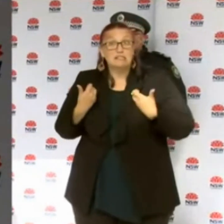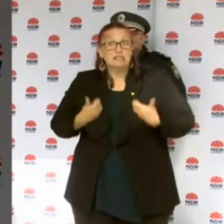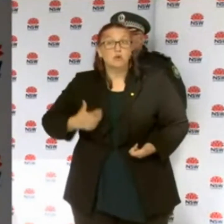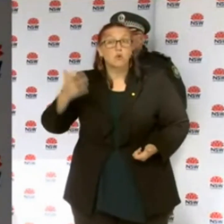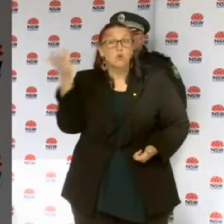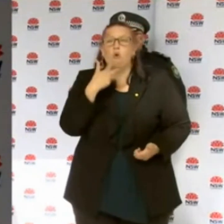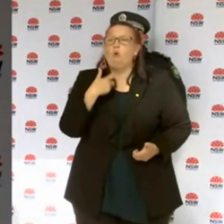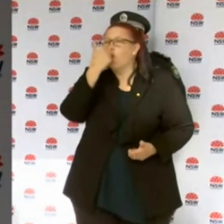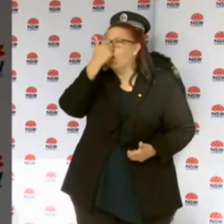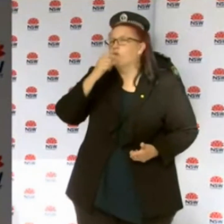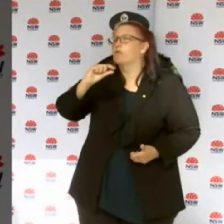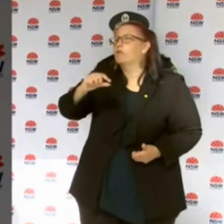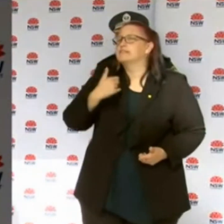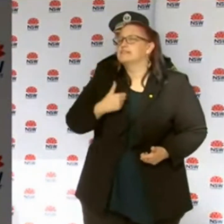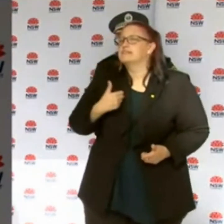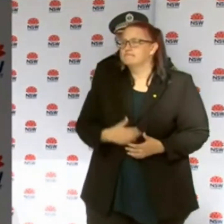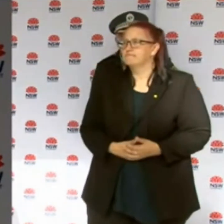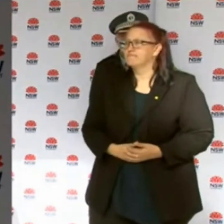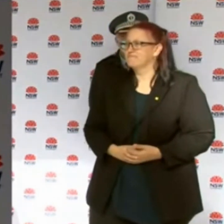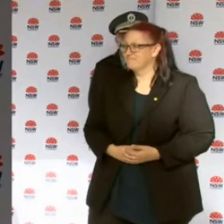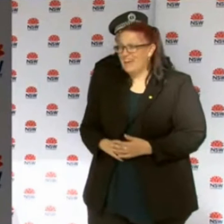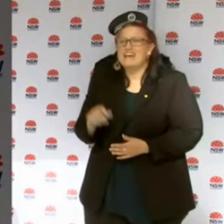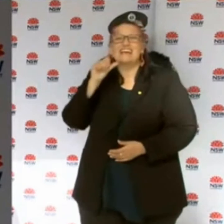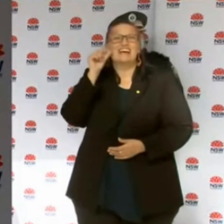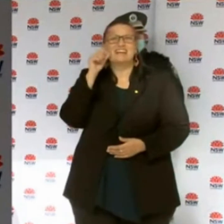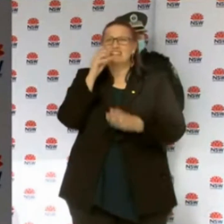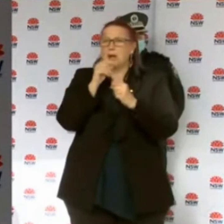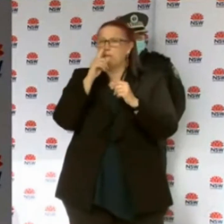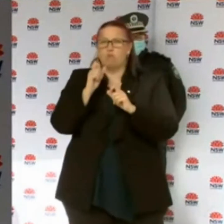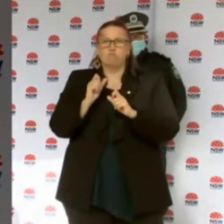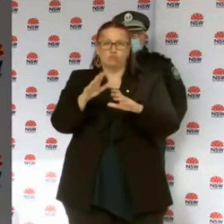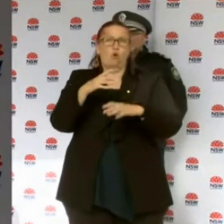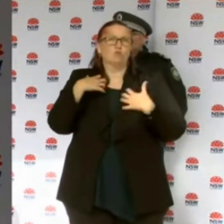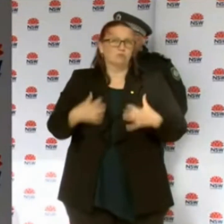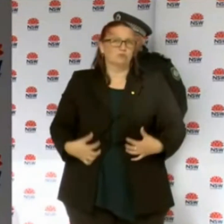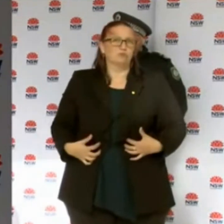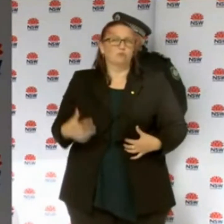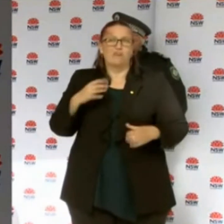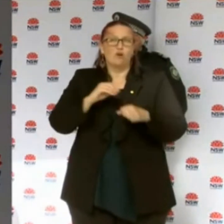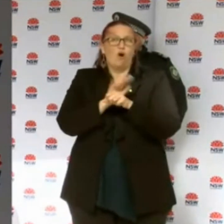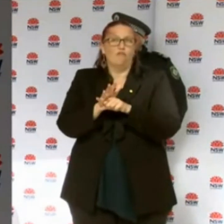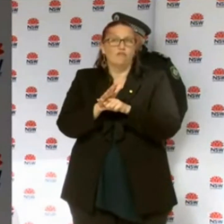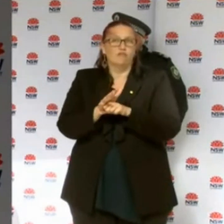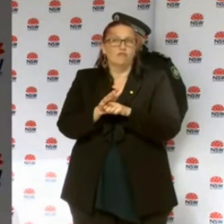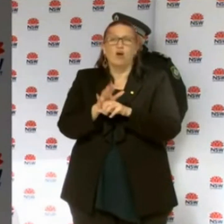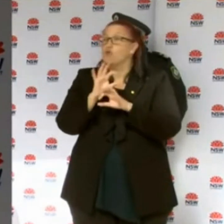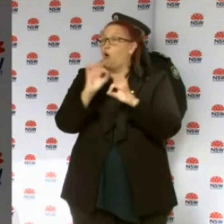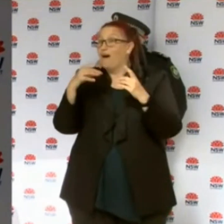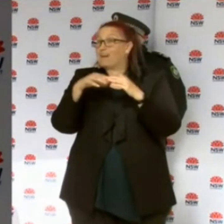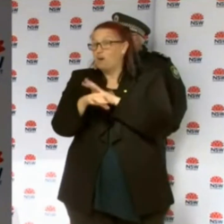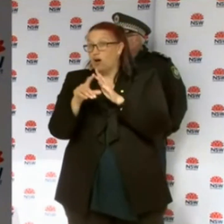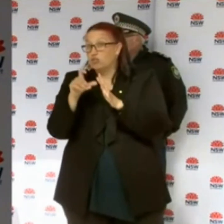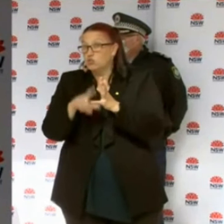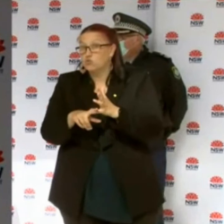information, but I am aware that there are some hospitalised cases. Yesterday, there was no-one in ICU, but that changes. So, please, I haven't had the